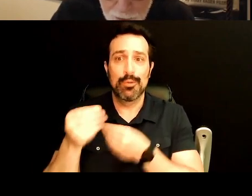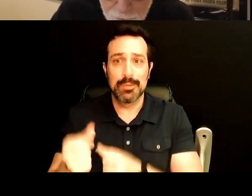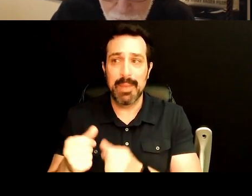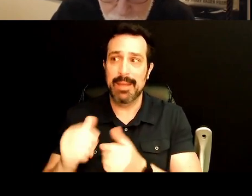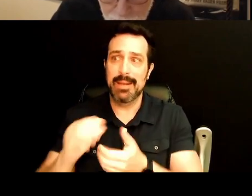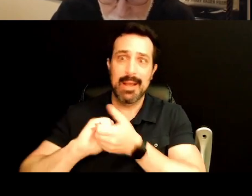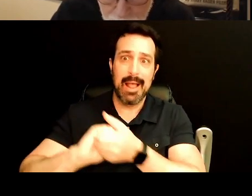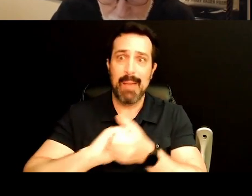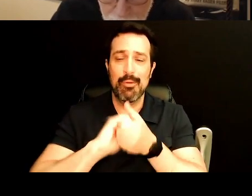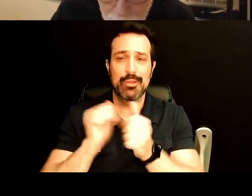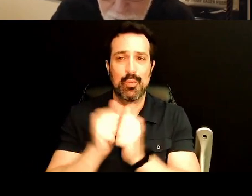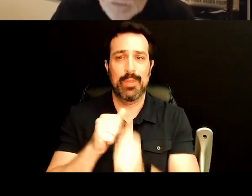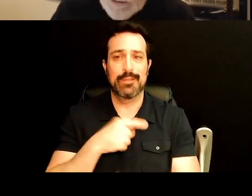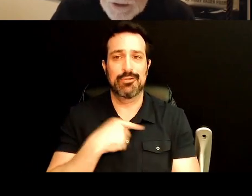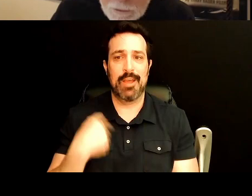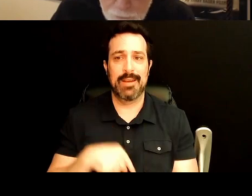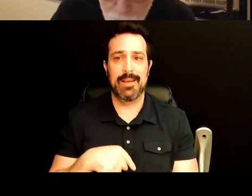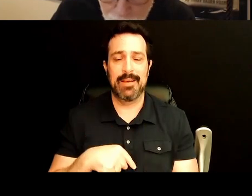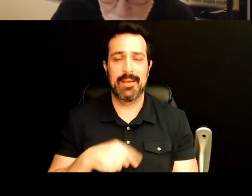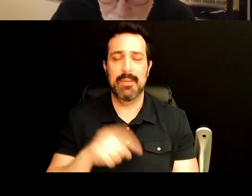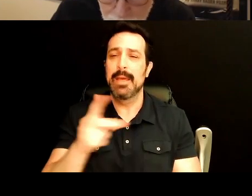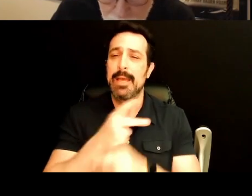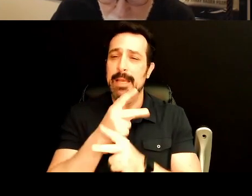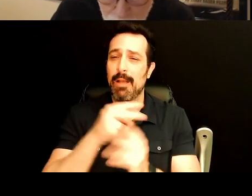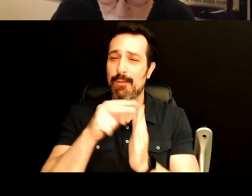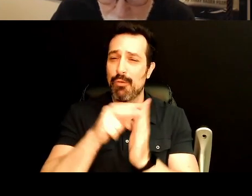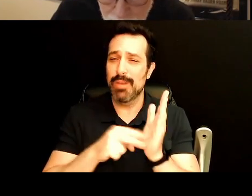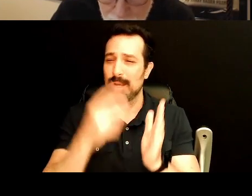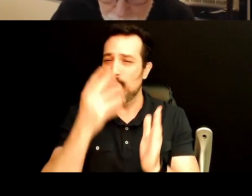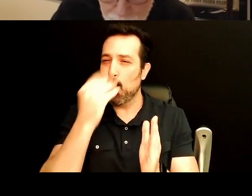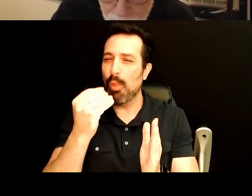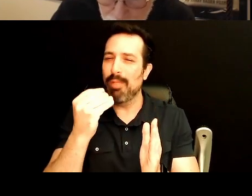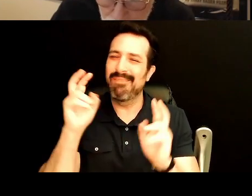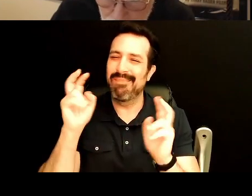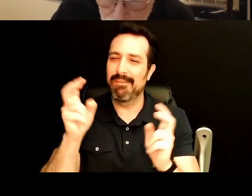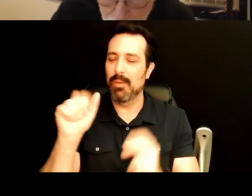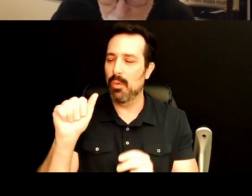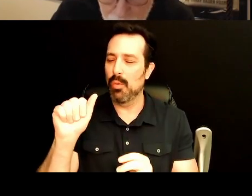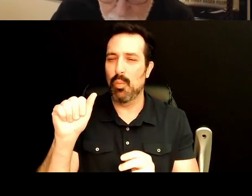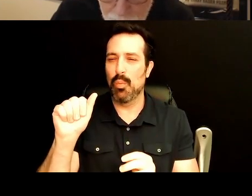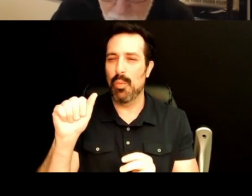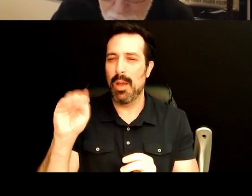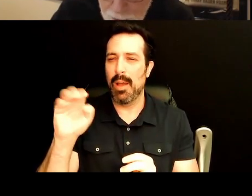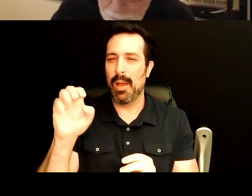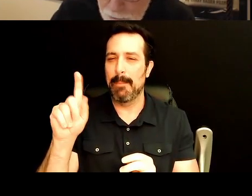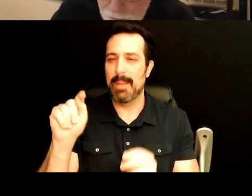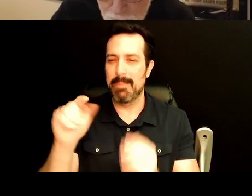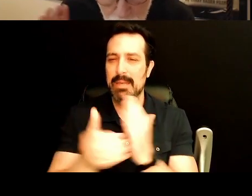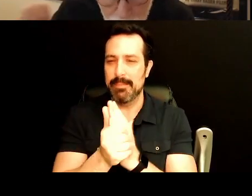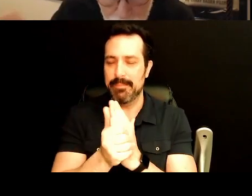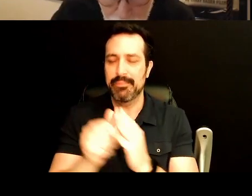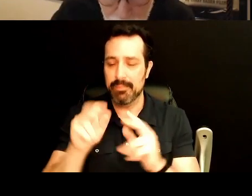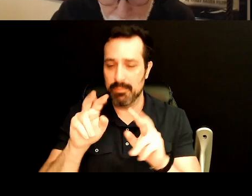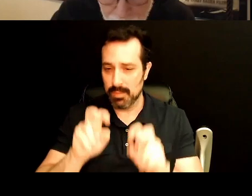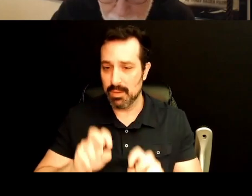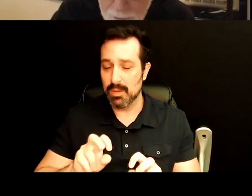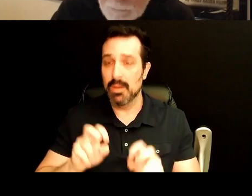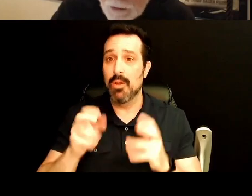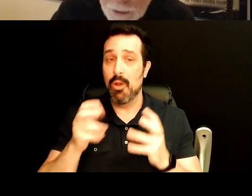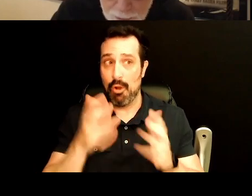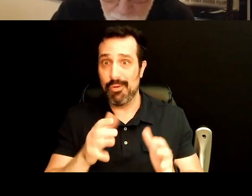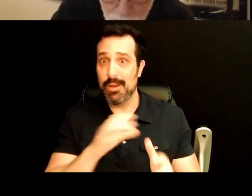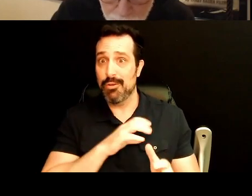collaboration efforts with China? Careful reading of the Wolf Amendment shows that exceptions can be granted by petitions to Congress, as has already been done,